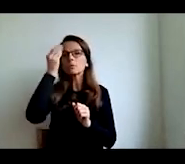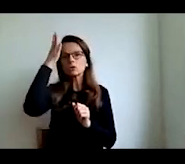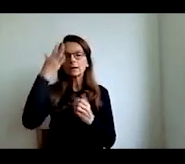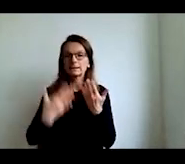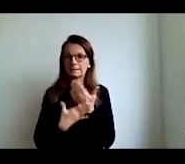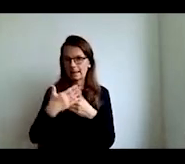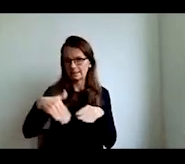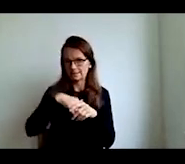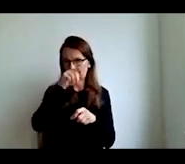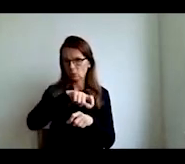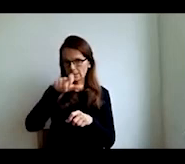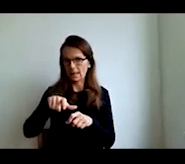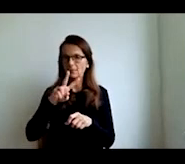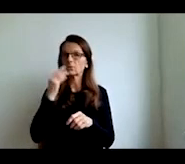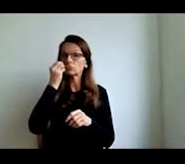policy